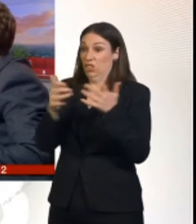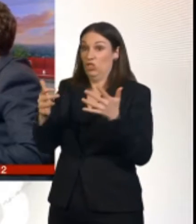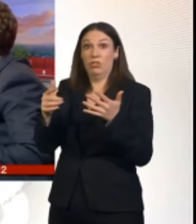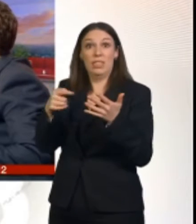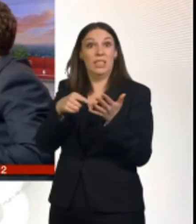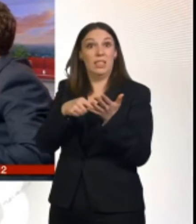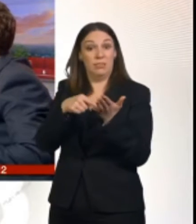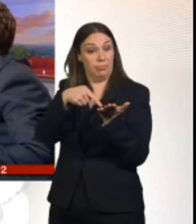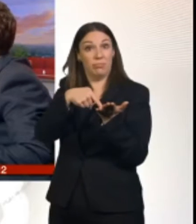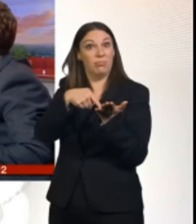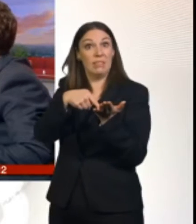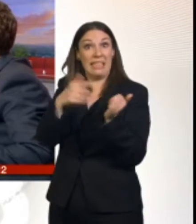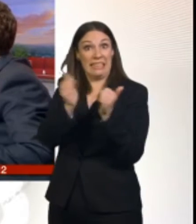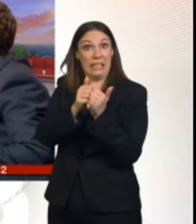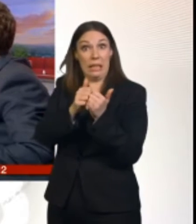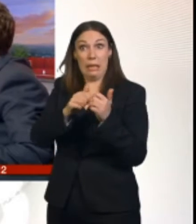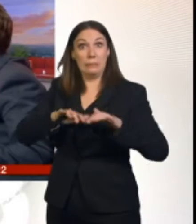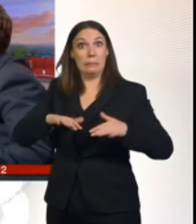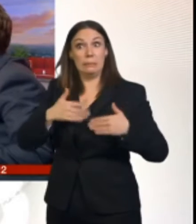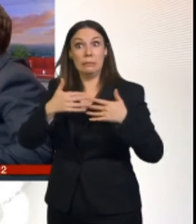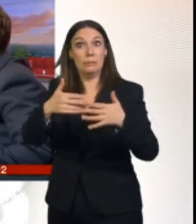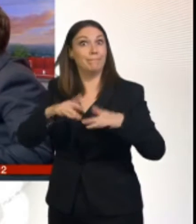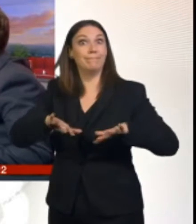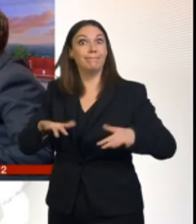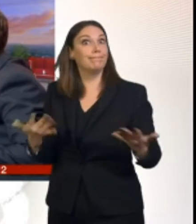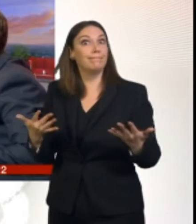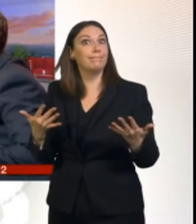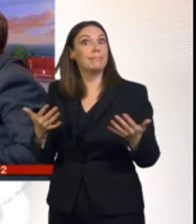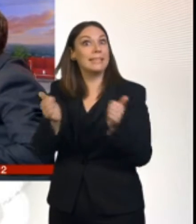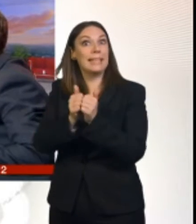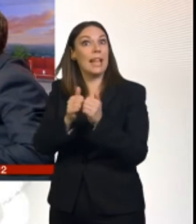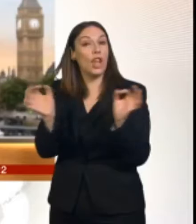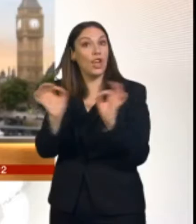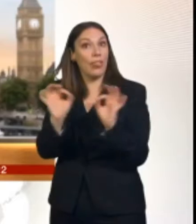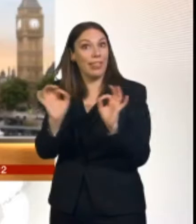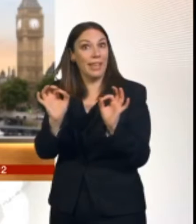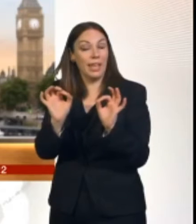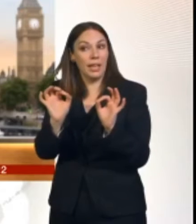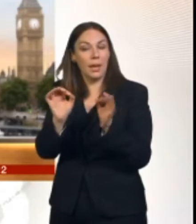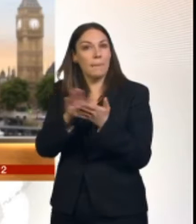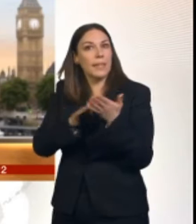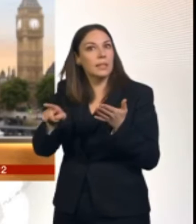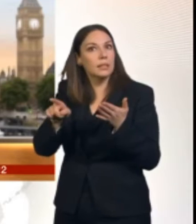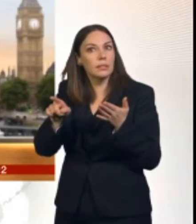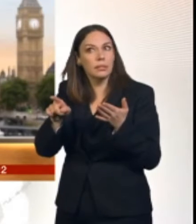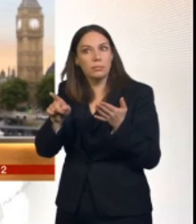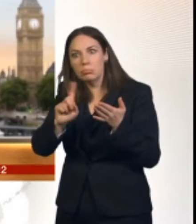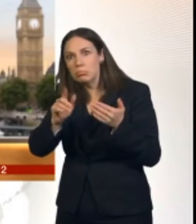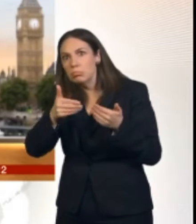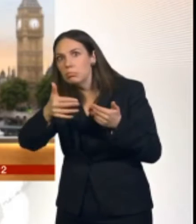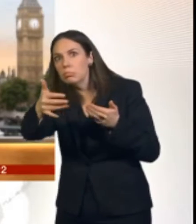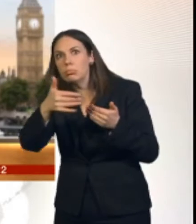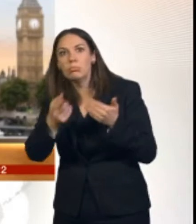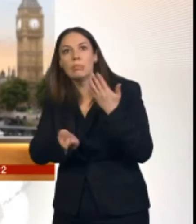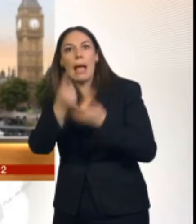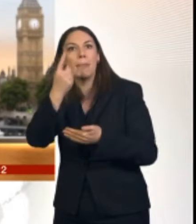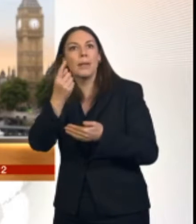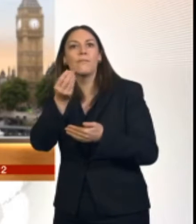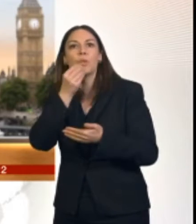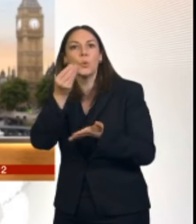the impact on food prices according to your own analysis? Well, if there is no deal, we haven't,